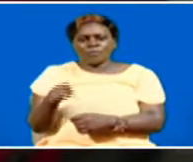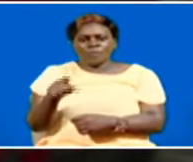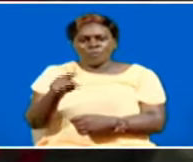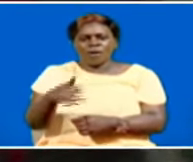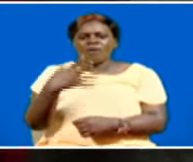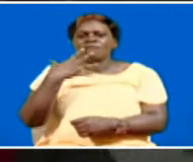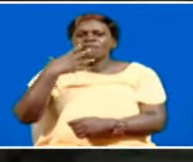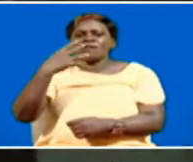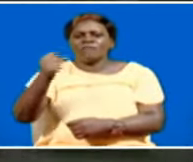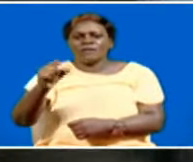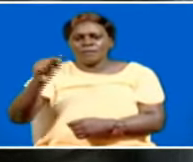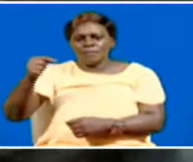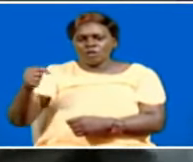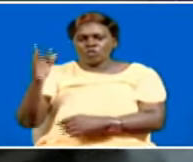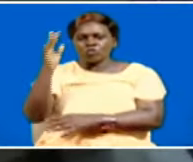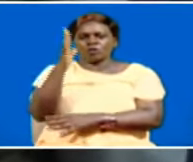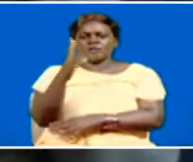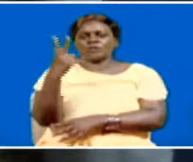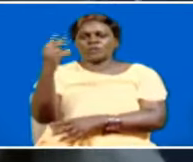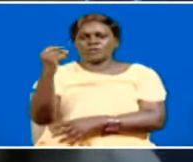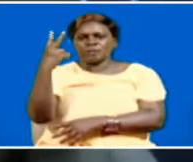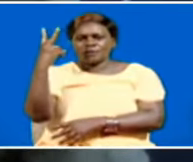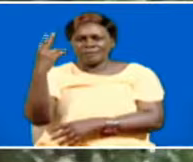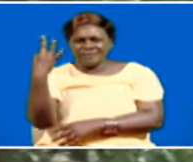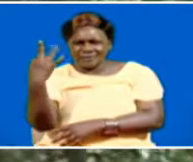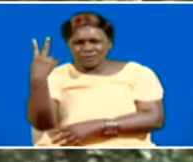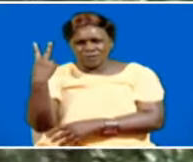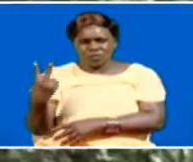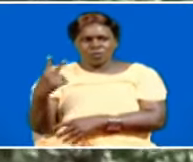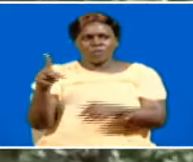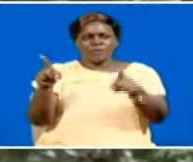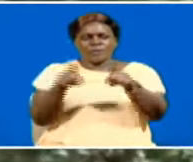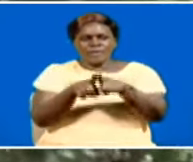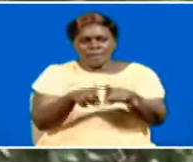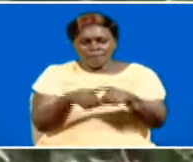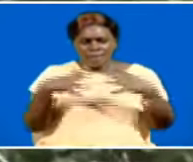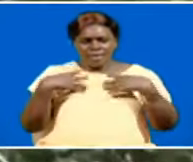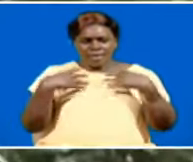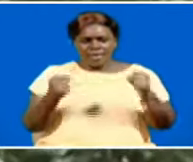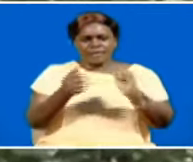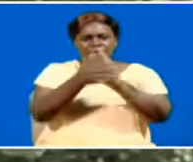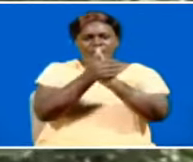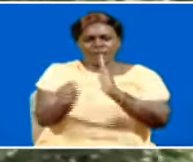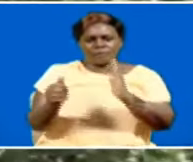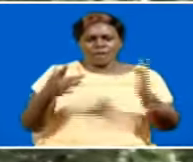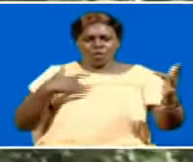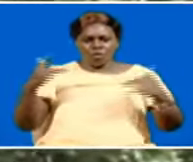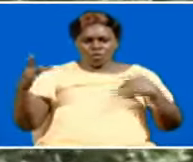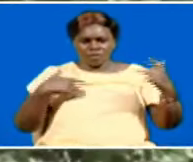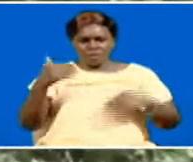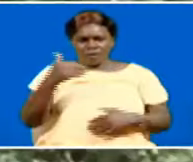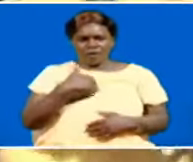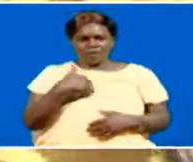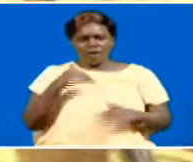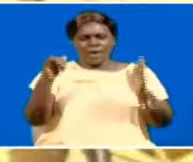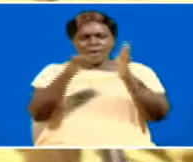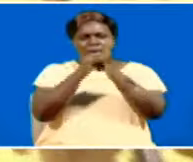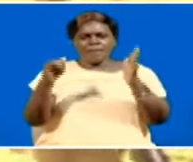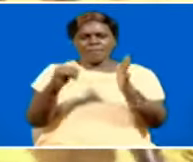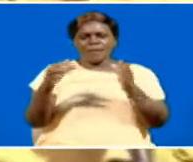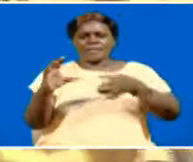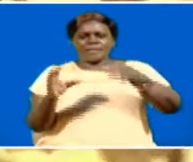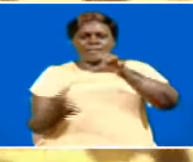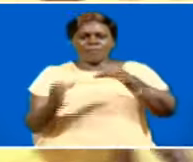at least 500 million trees by 2032. Meanwhile, health experts have raised concern over the impact of